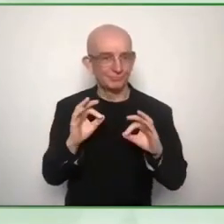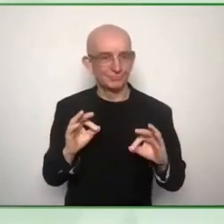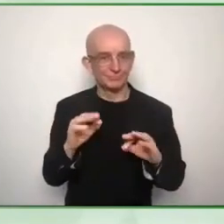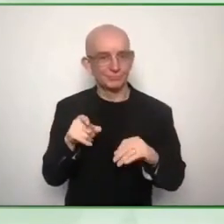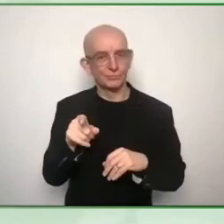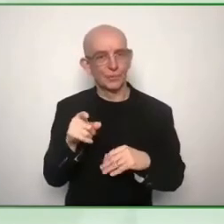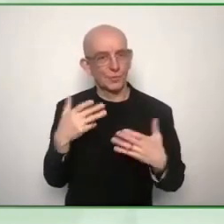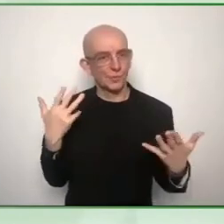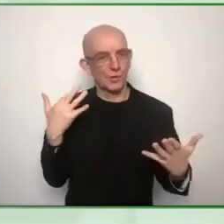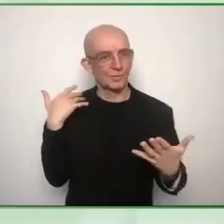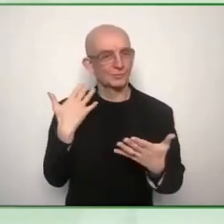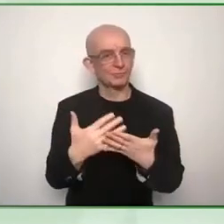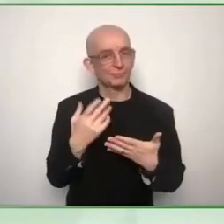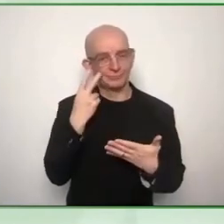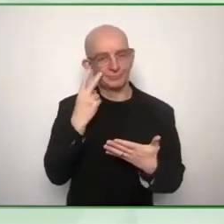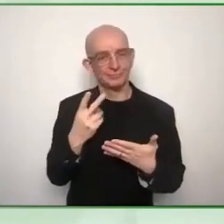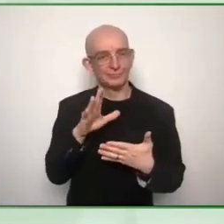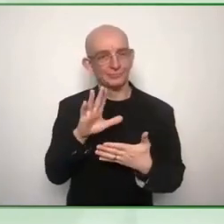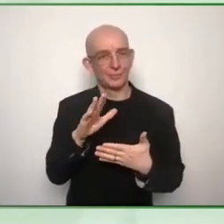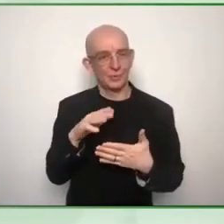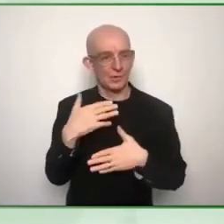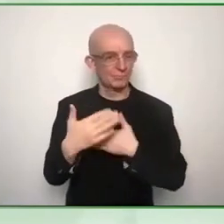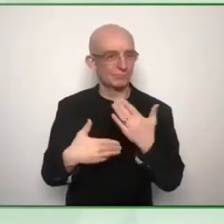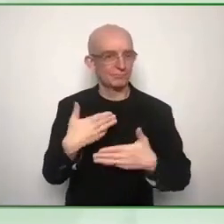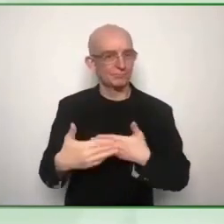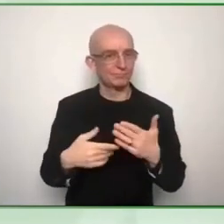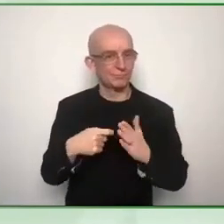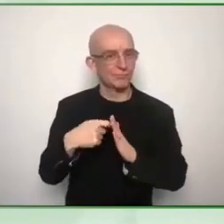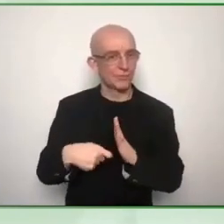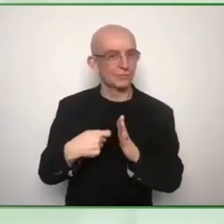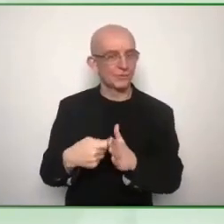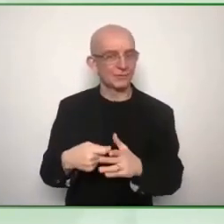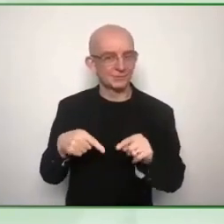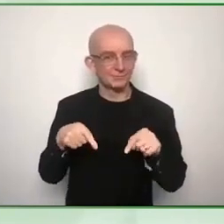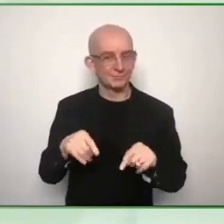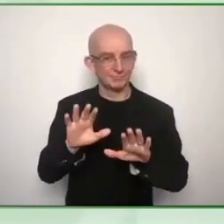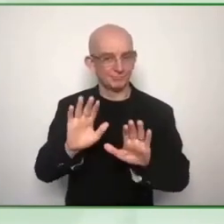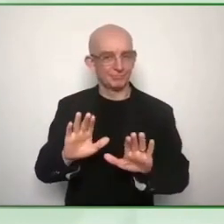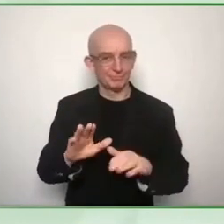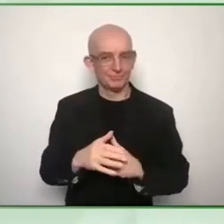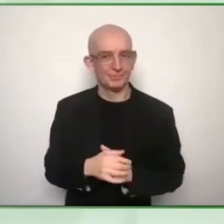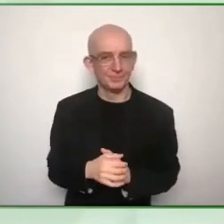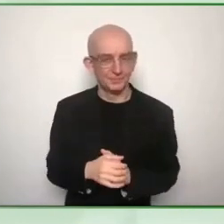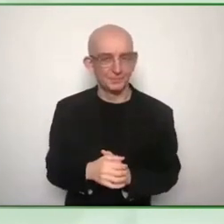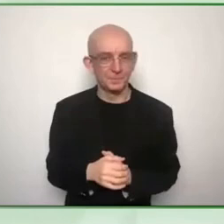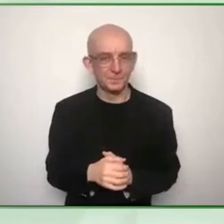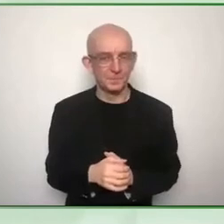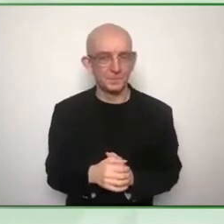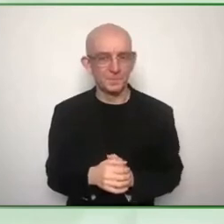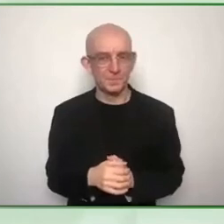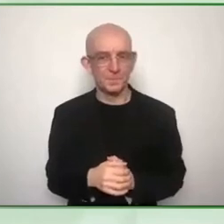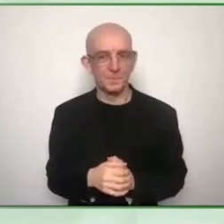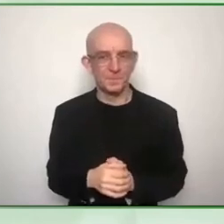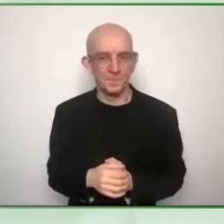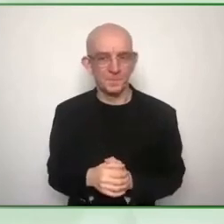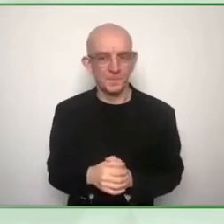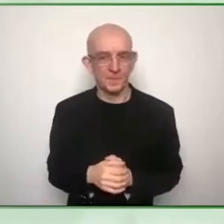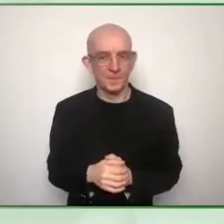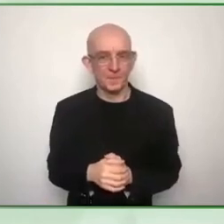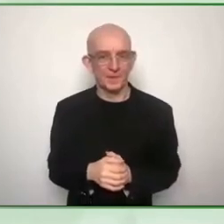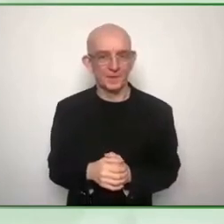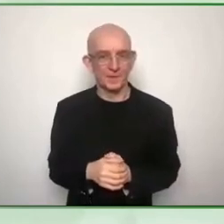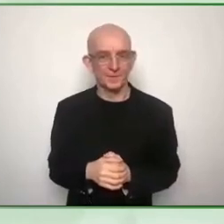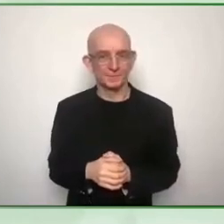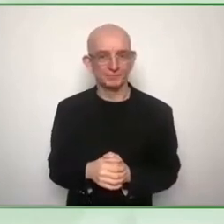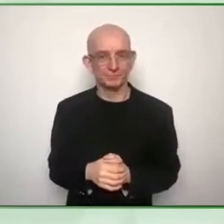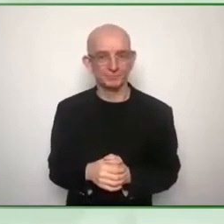places as british columbia and hopefully after this conversation and through our zero project database and most most importantly with your